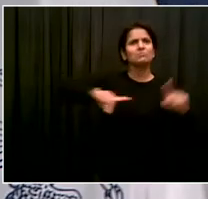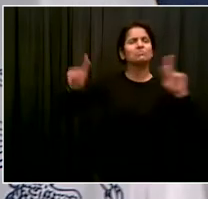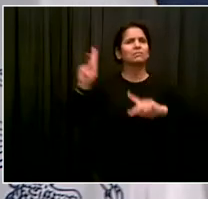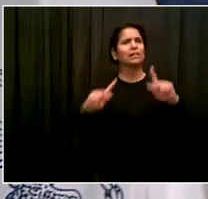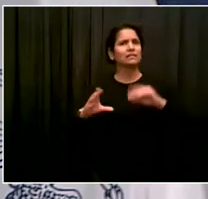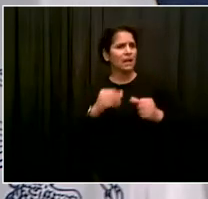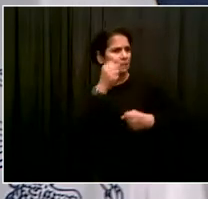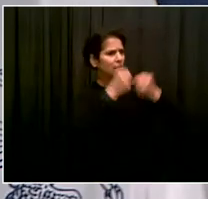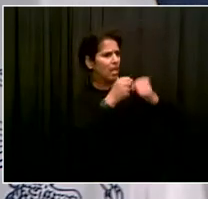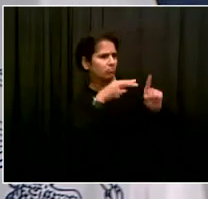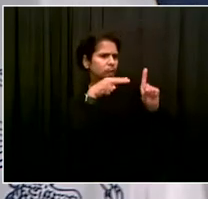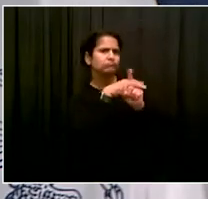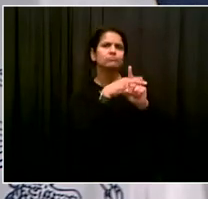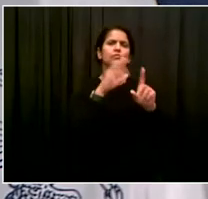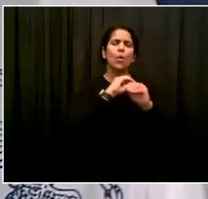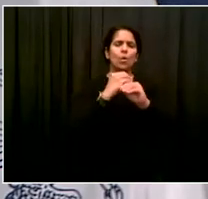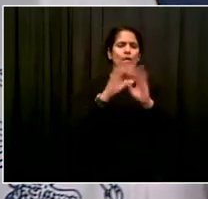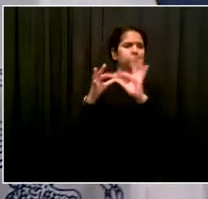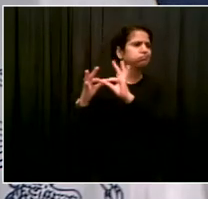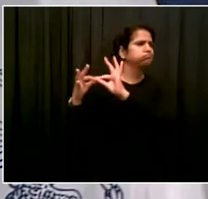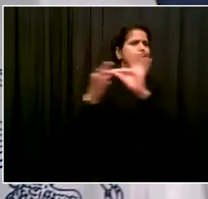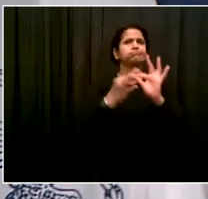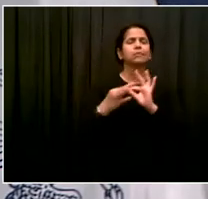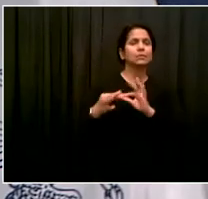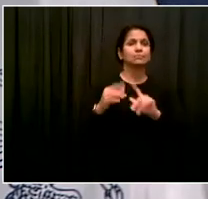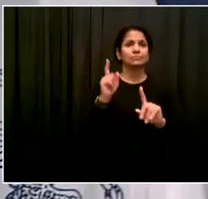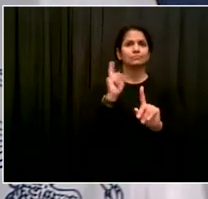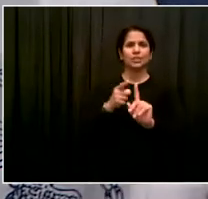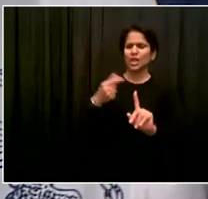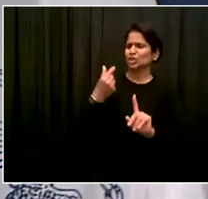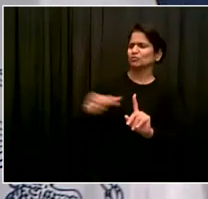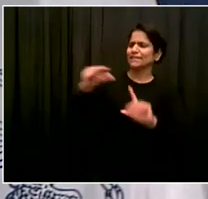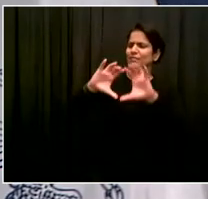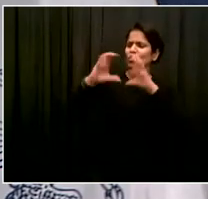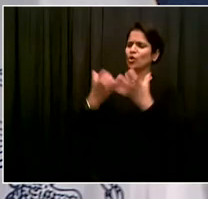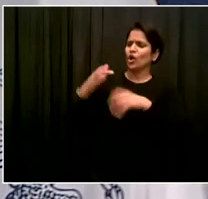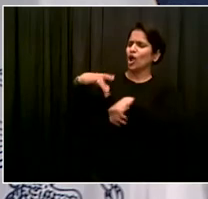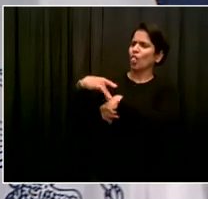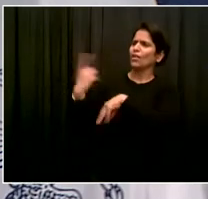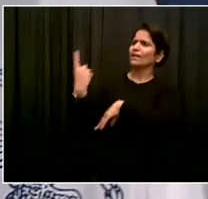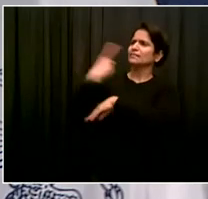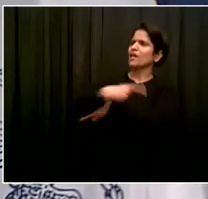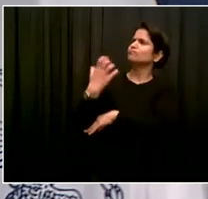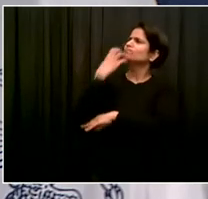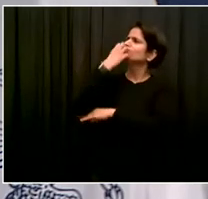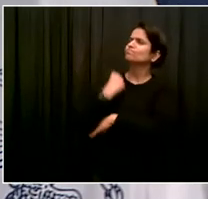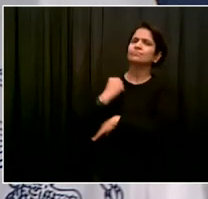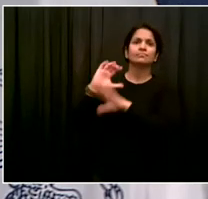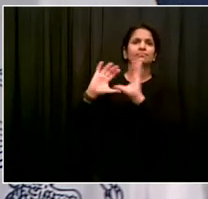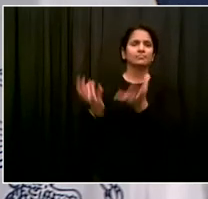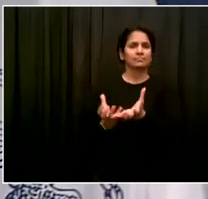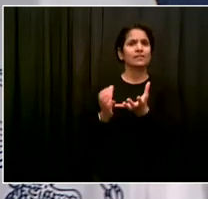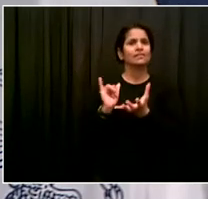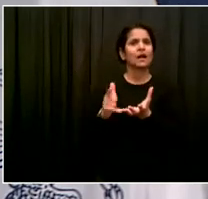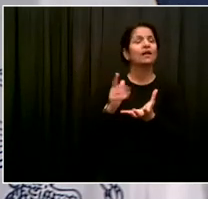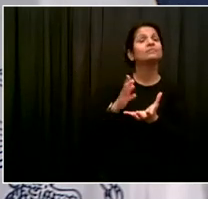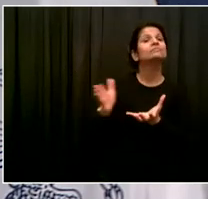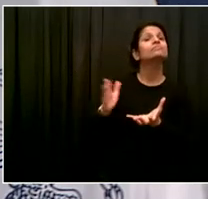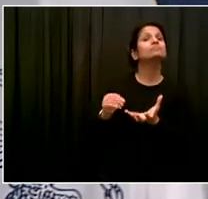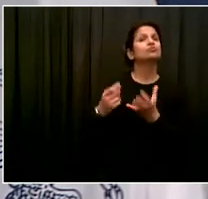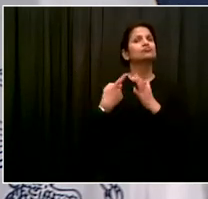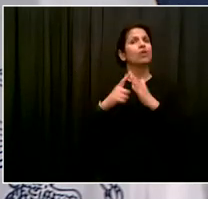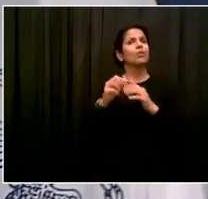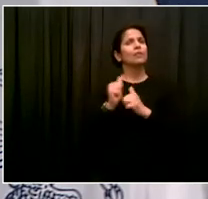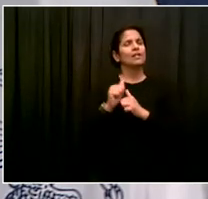we build a green infrastructure. This is how the Green New Deal here in New York City actually comes to pass and we all get to experience it.